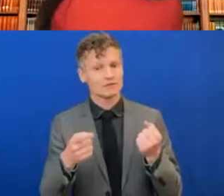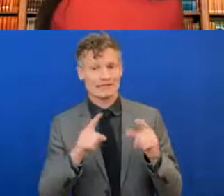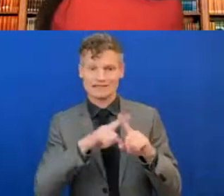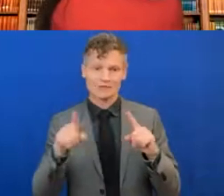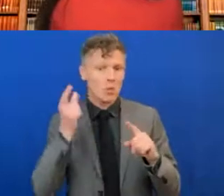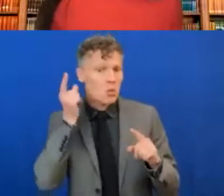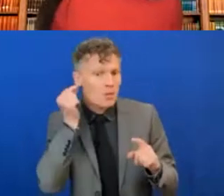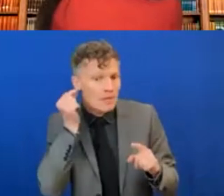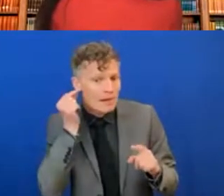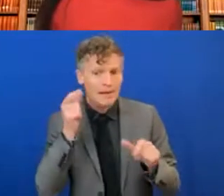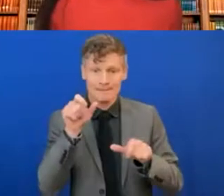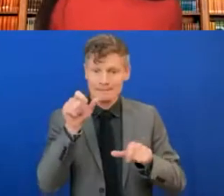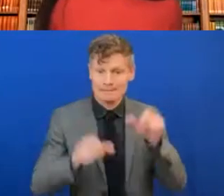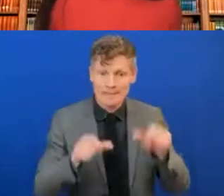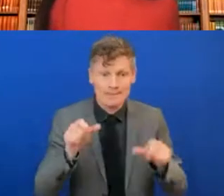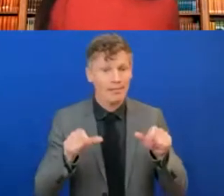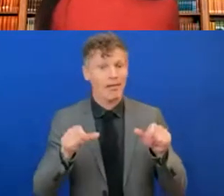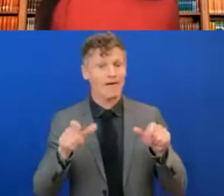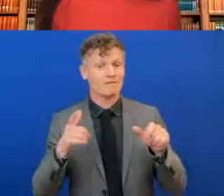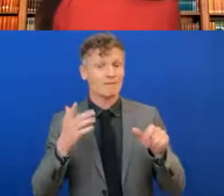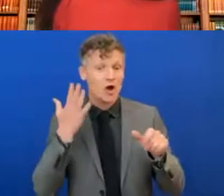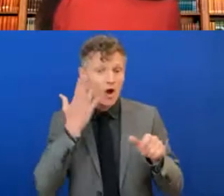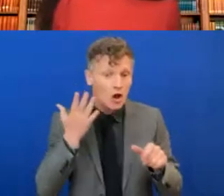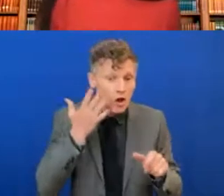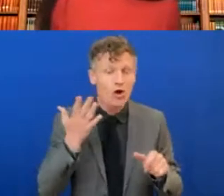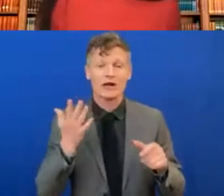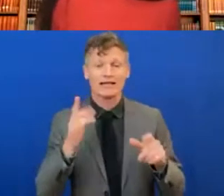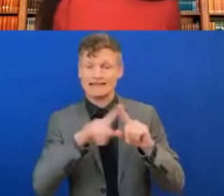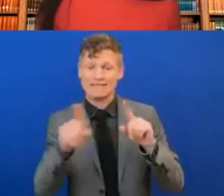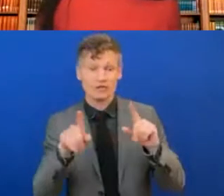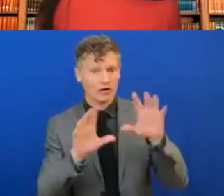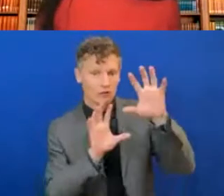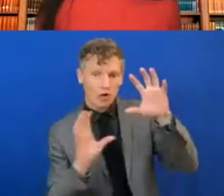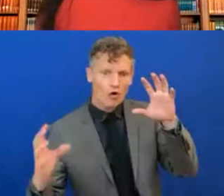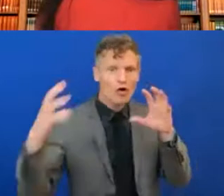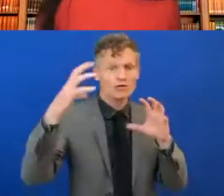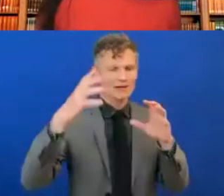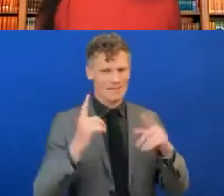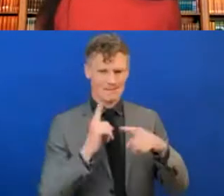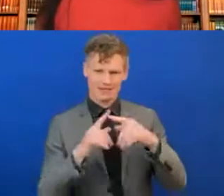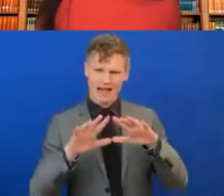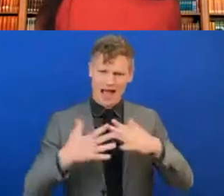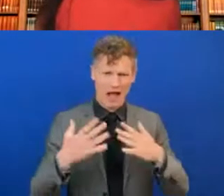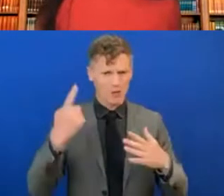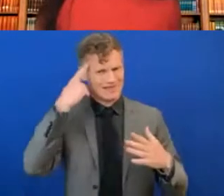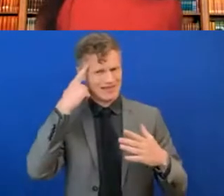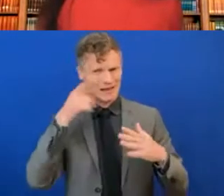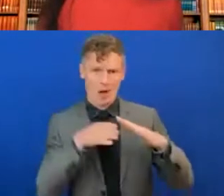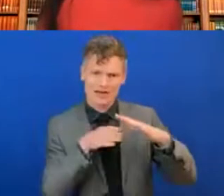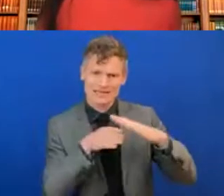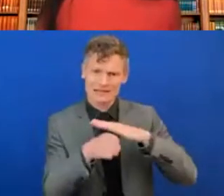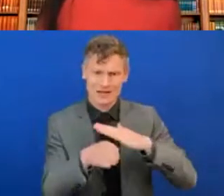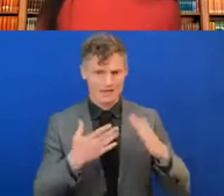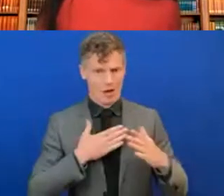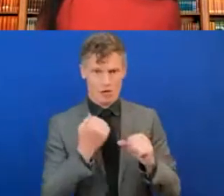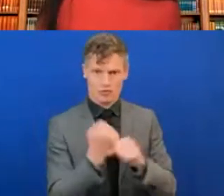for people of color, for different geographies, but also in how we think about the accessibility of our products. We have a roadmap to